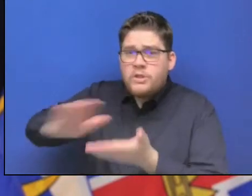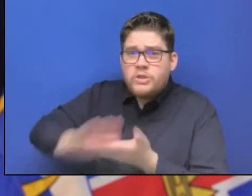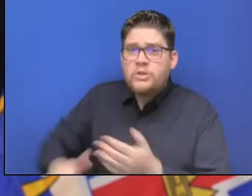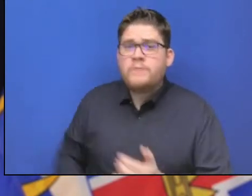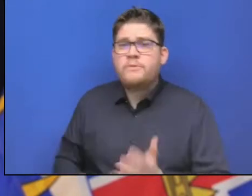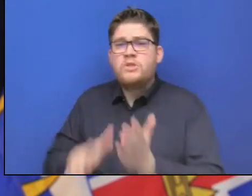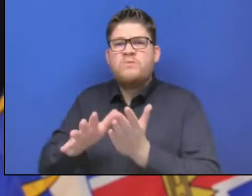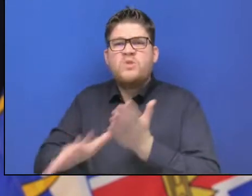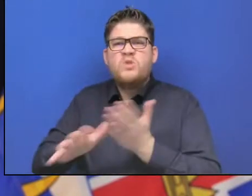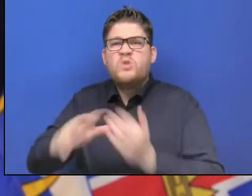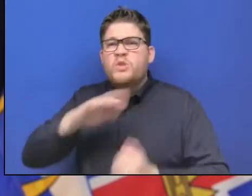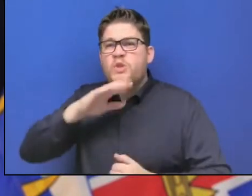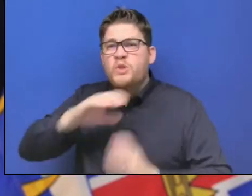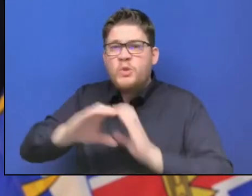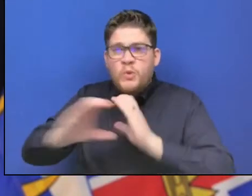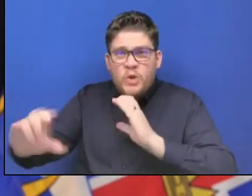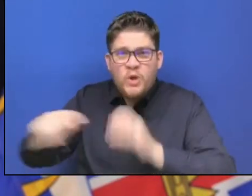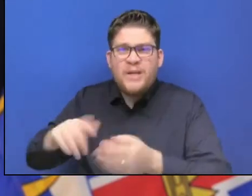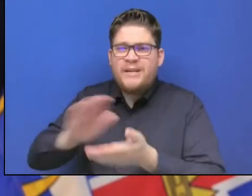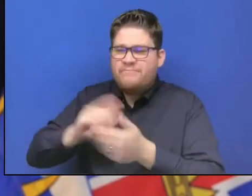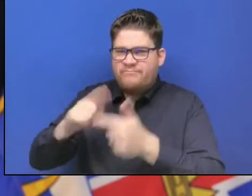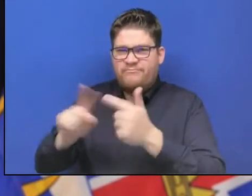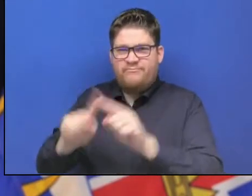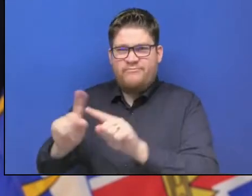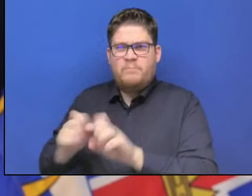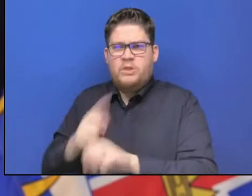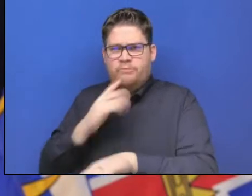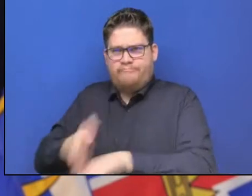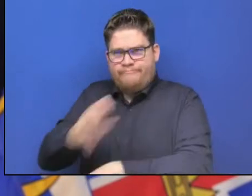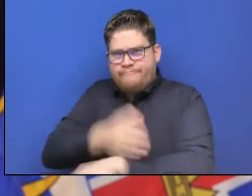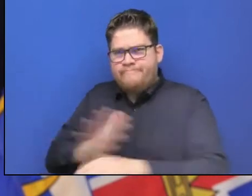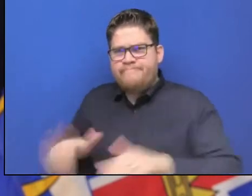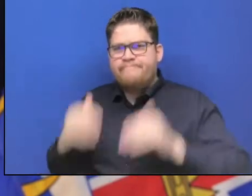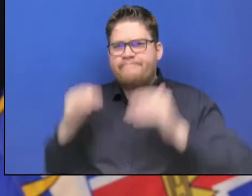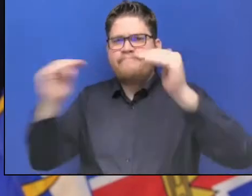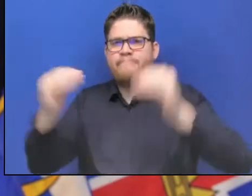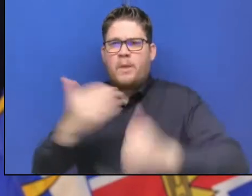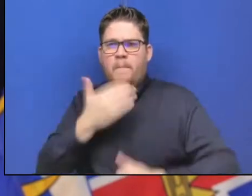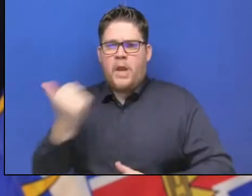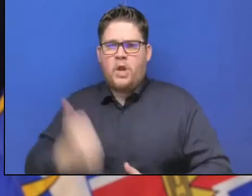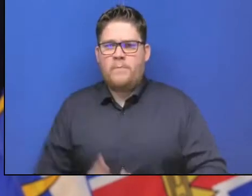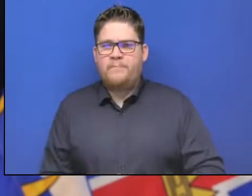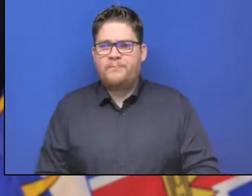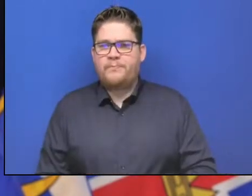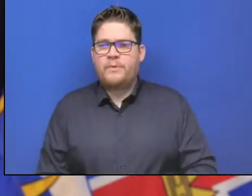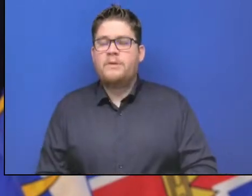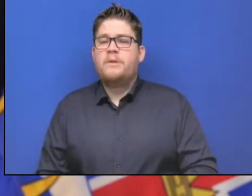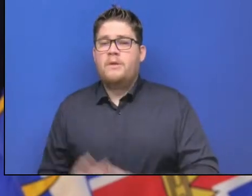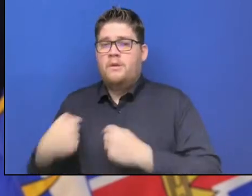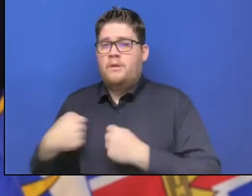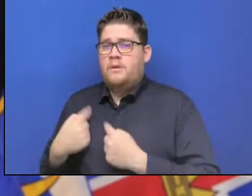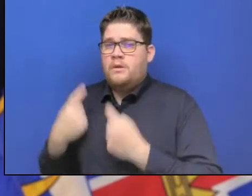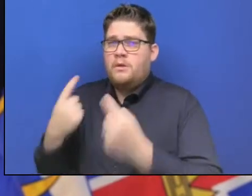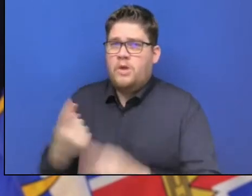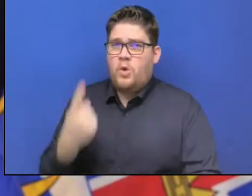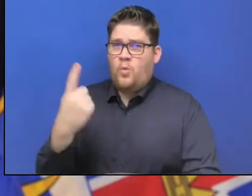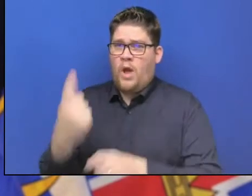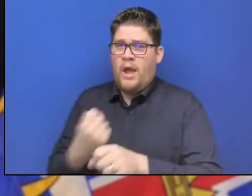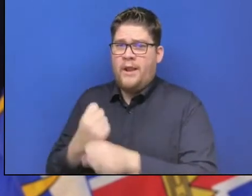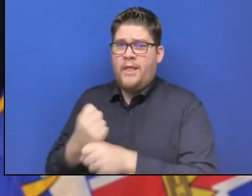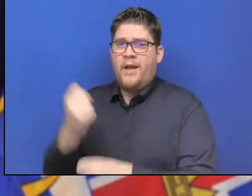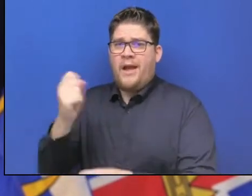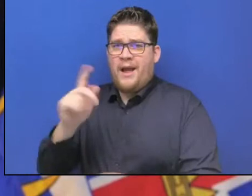The events of the past year and a half have proven our ability to work together in addressing challenges like these. pandemic, the heat dome,